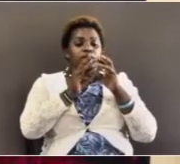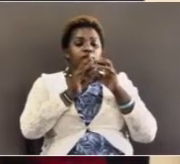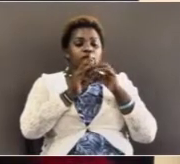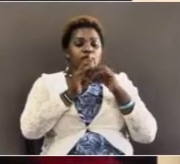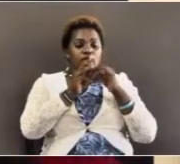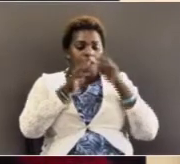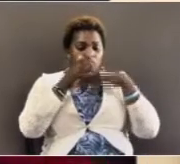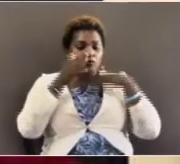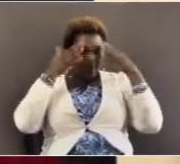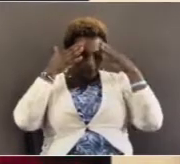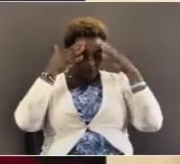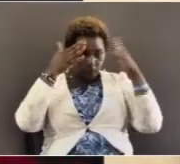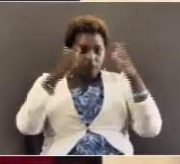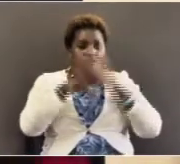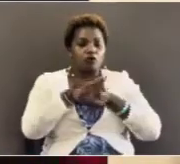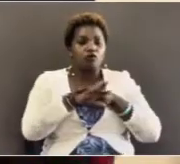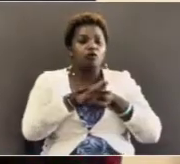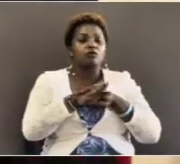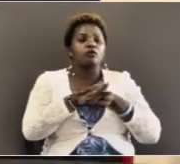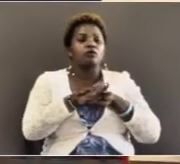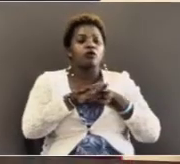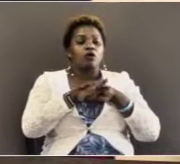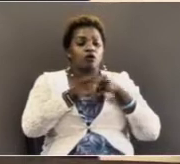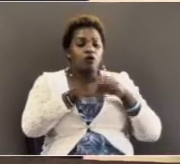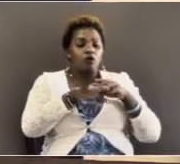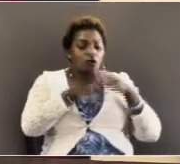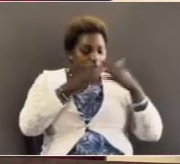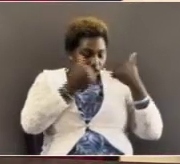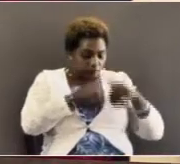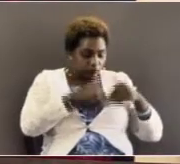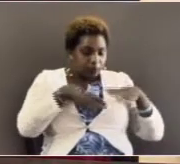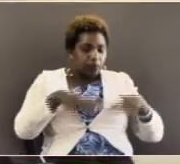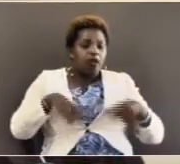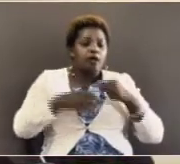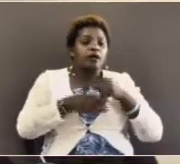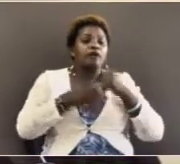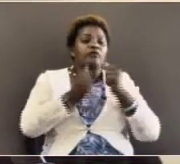But I want to see them from a companion point of view.